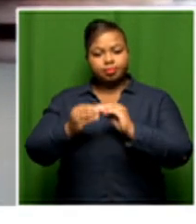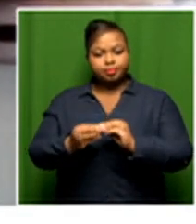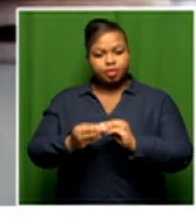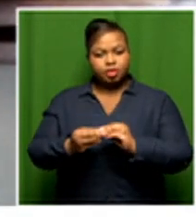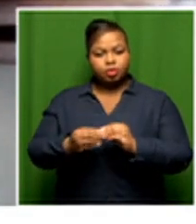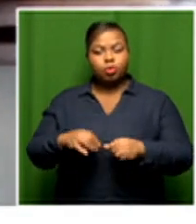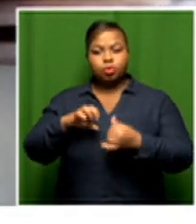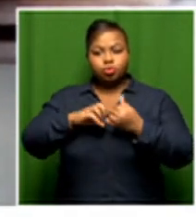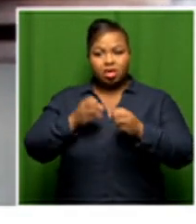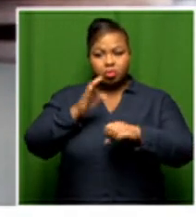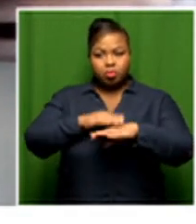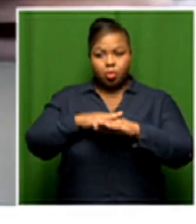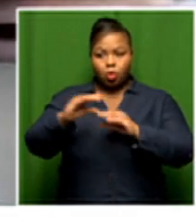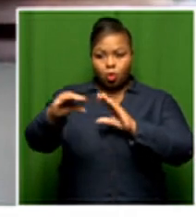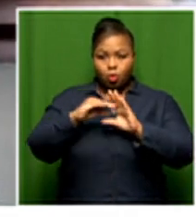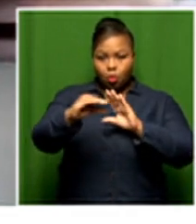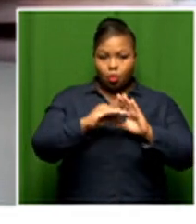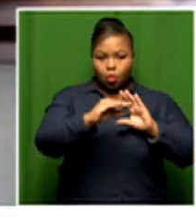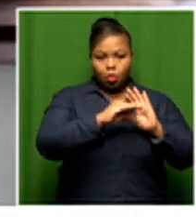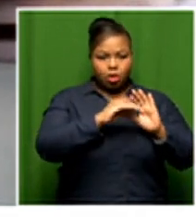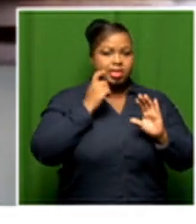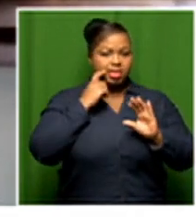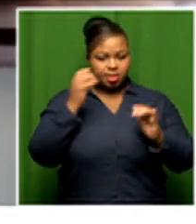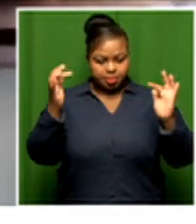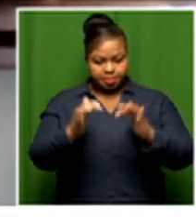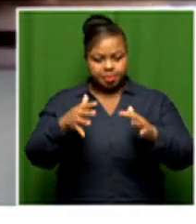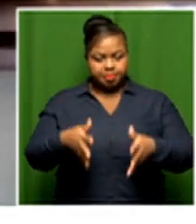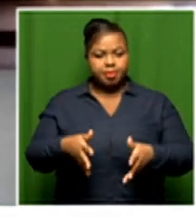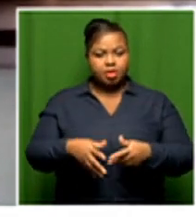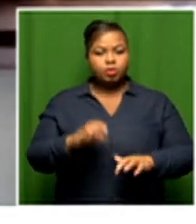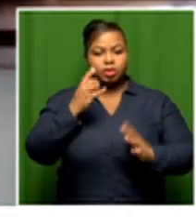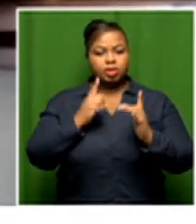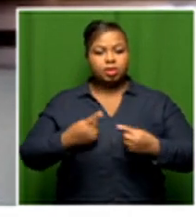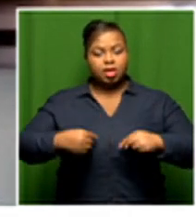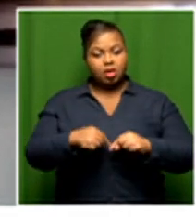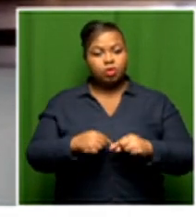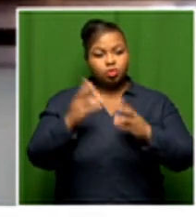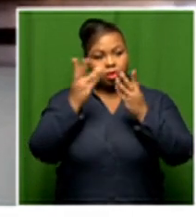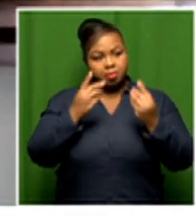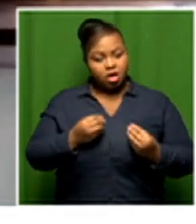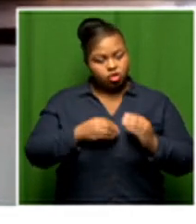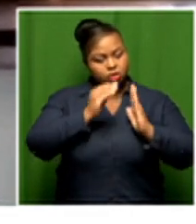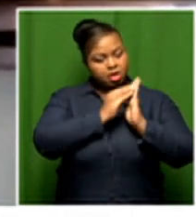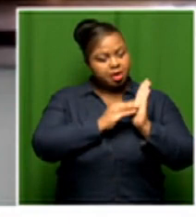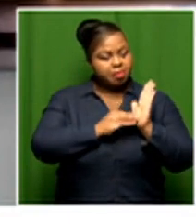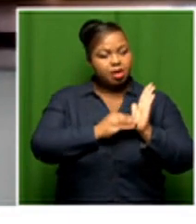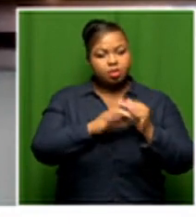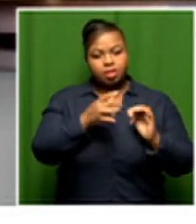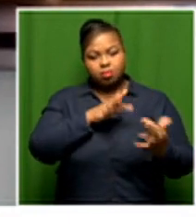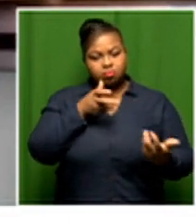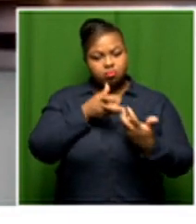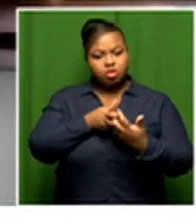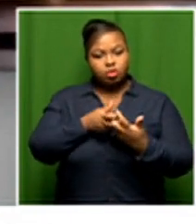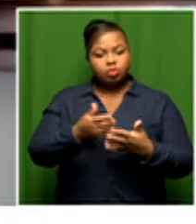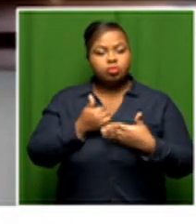attracting investments to our city so these are the kinds of interventions that the budget has put in place and we are